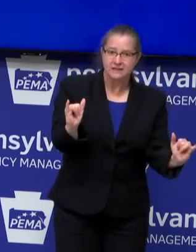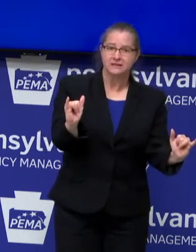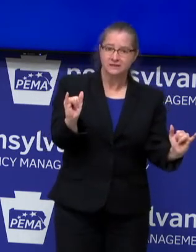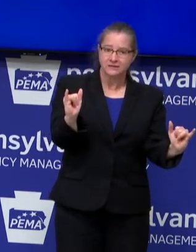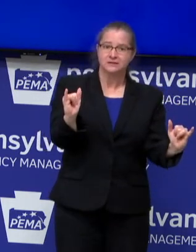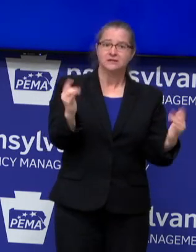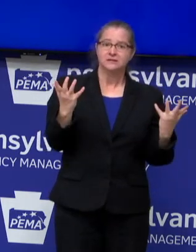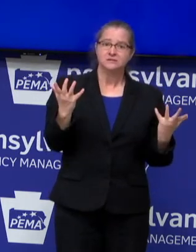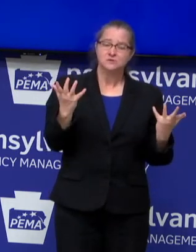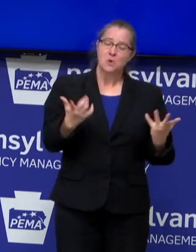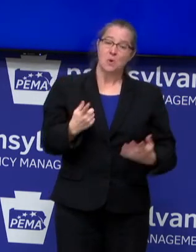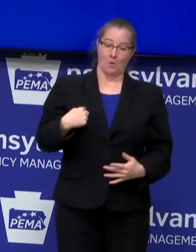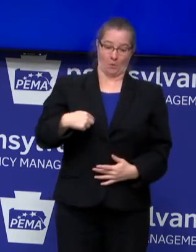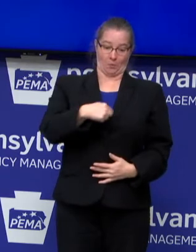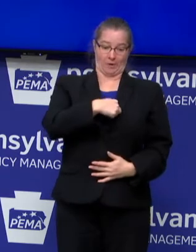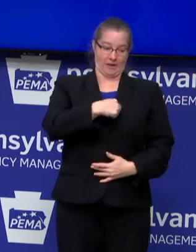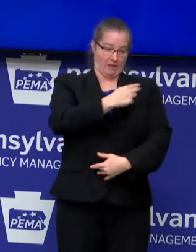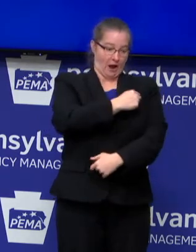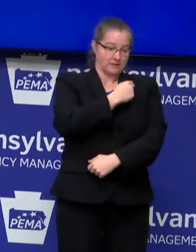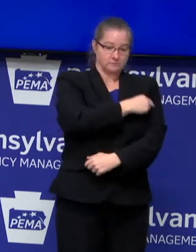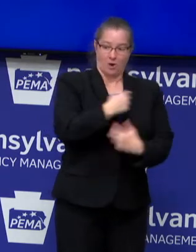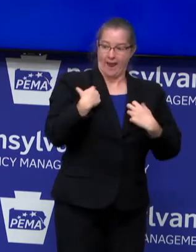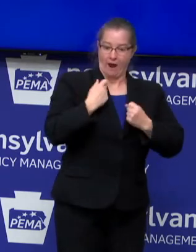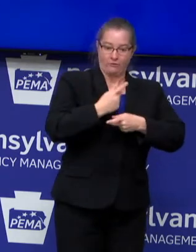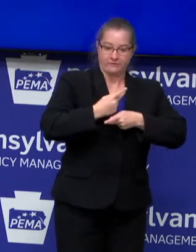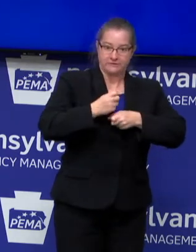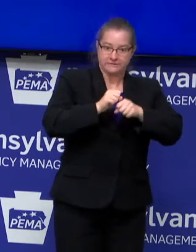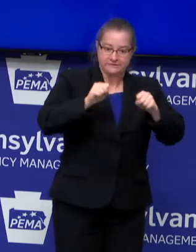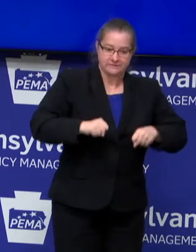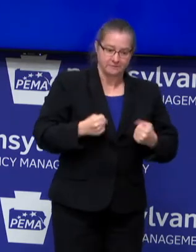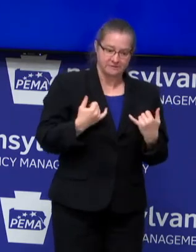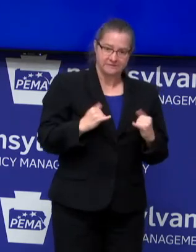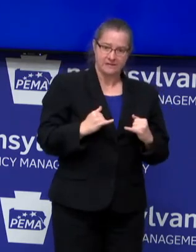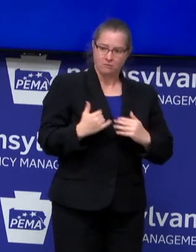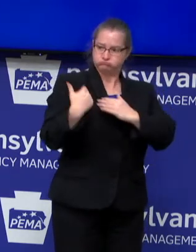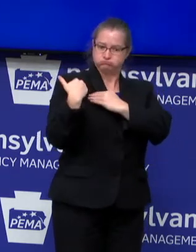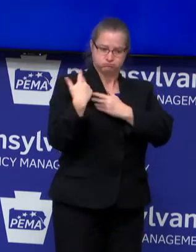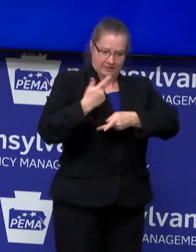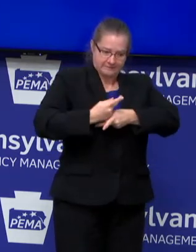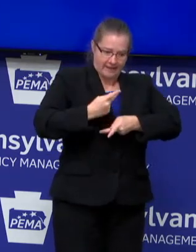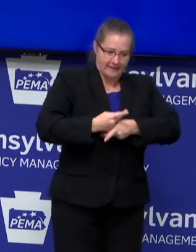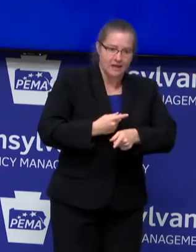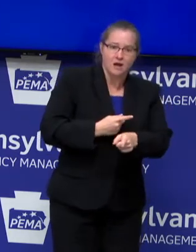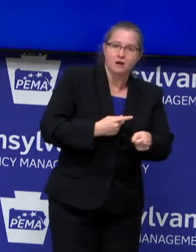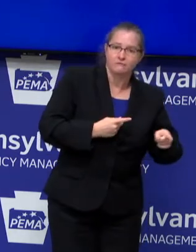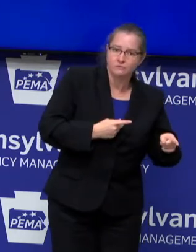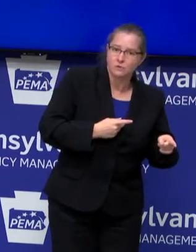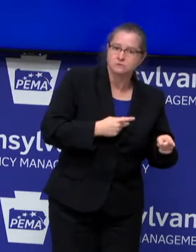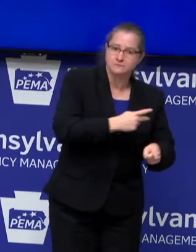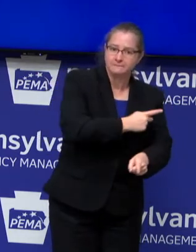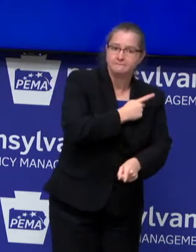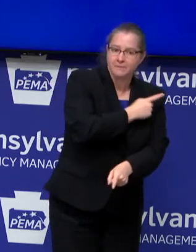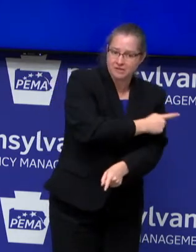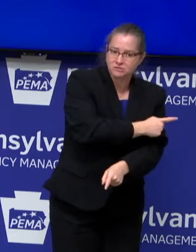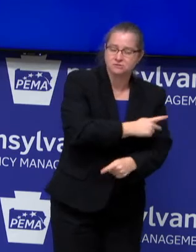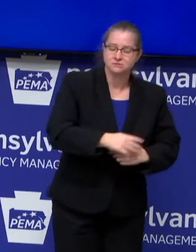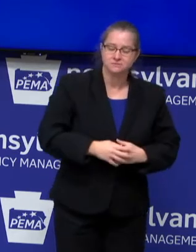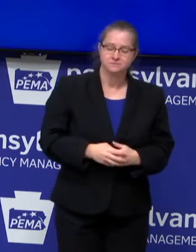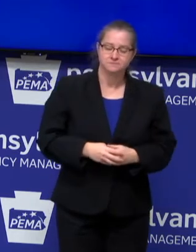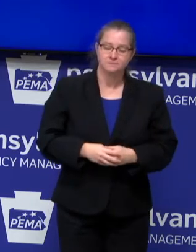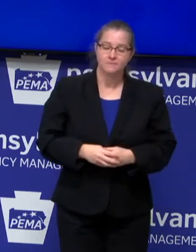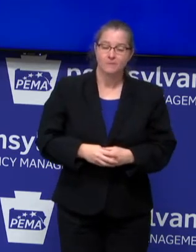And we, as hospitals and health systems, still have a responsibility to be available for that kind of care.